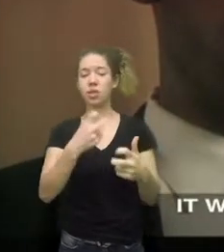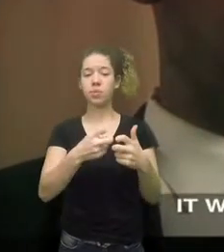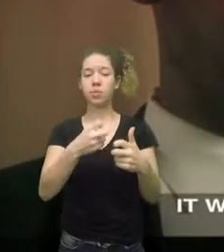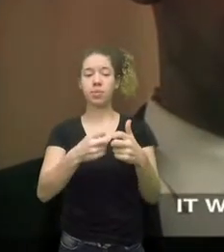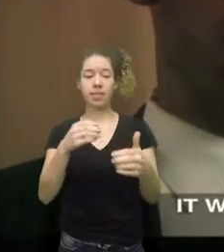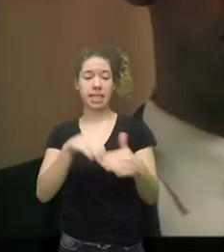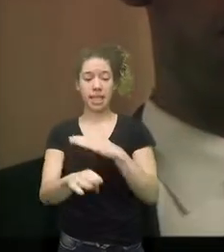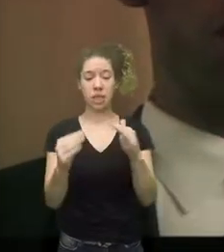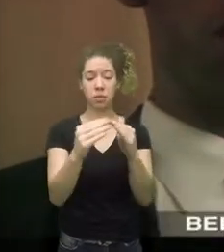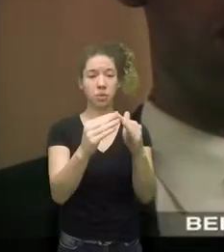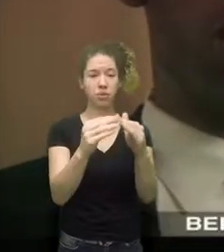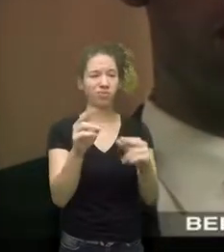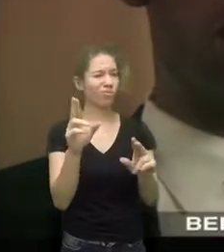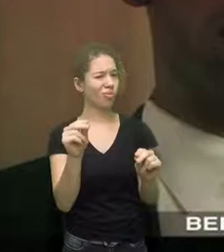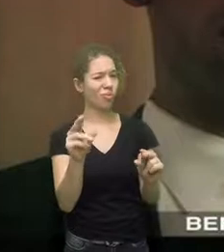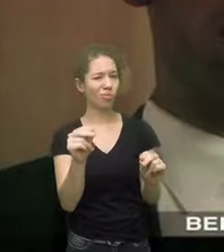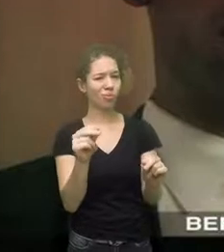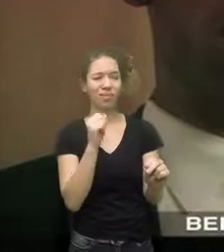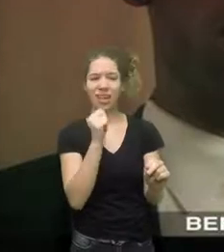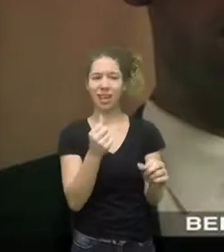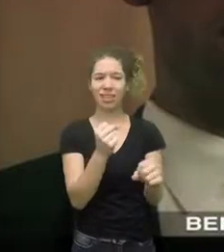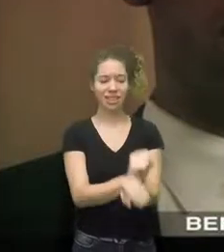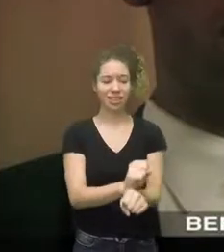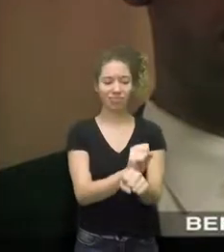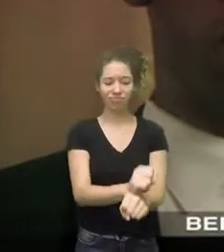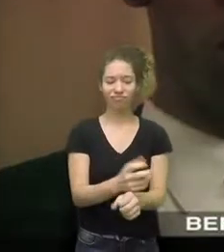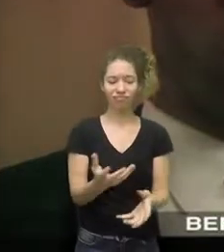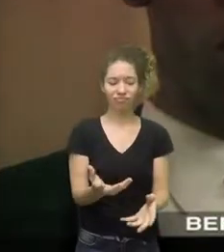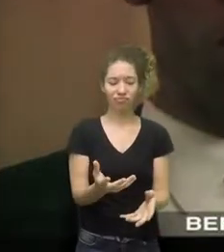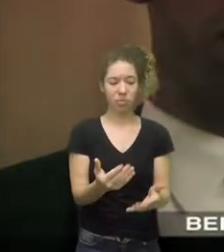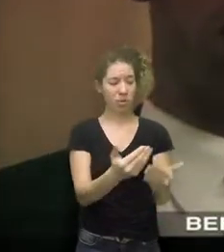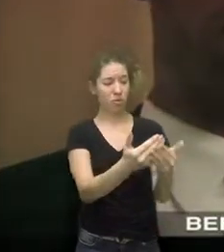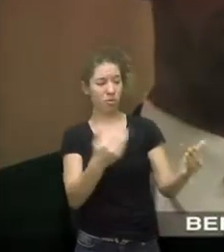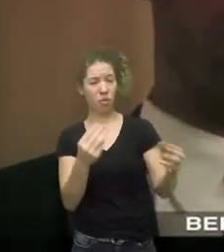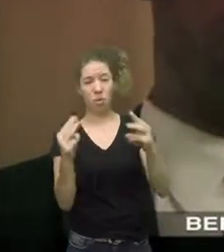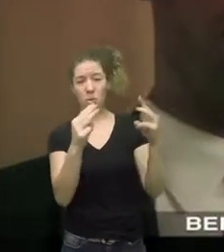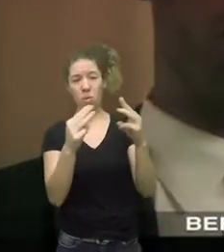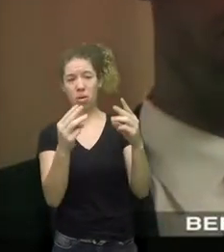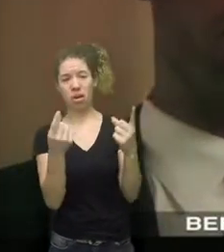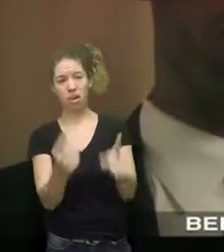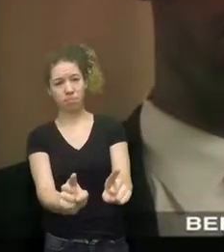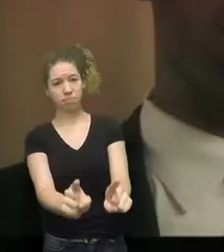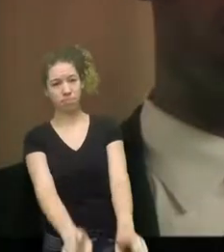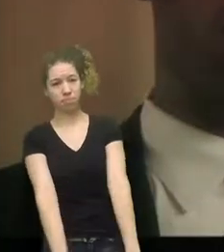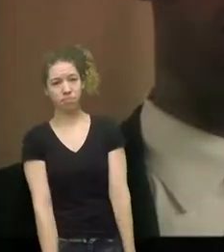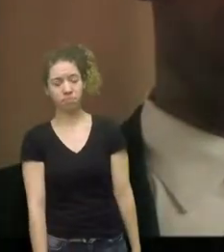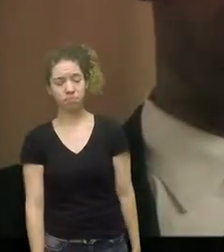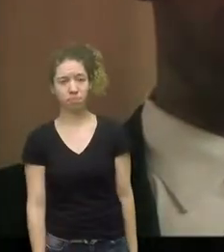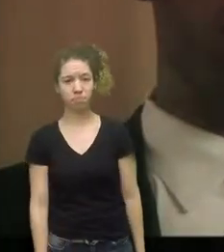in a serious way before the imperial crisis.